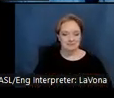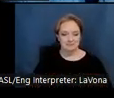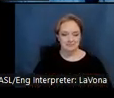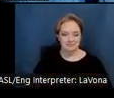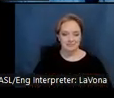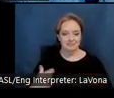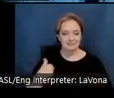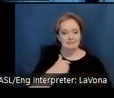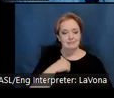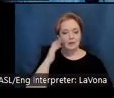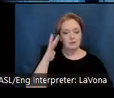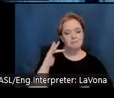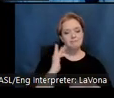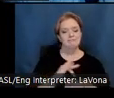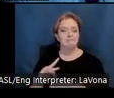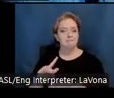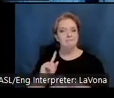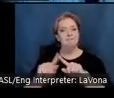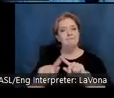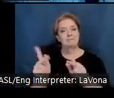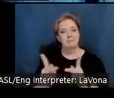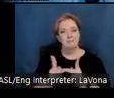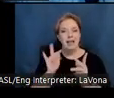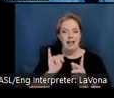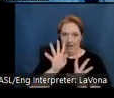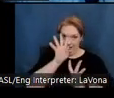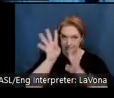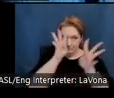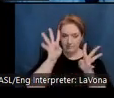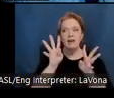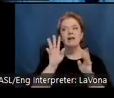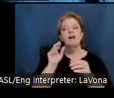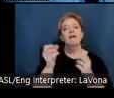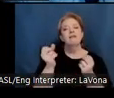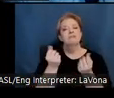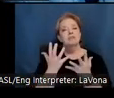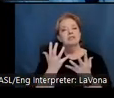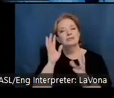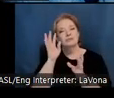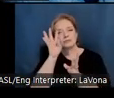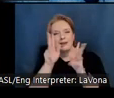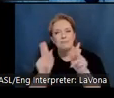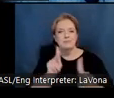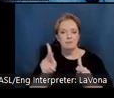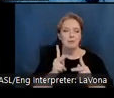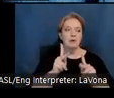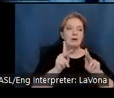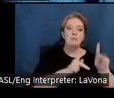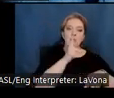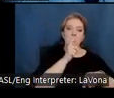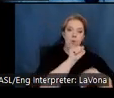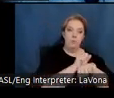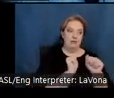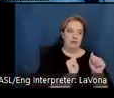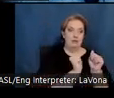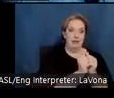Sites which represent the legacies of more than one creative, of lives lived together and expanding